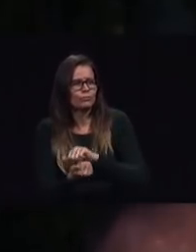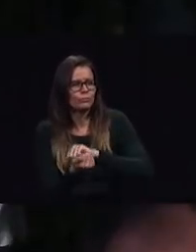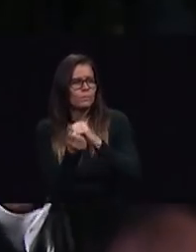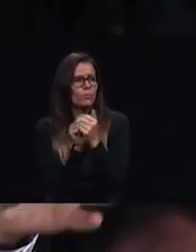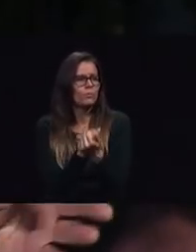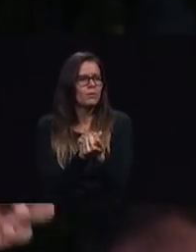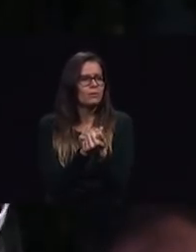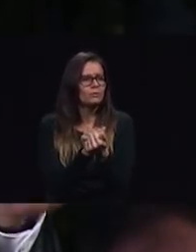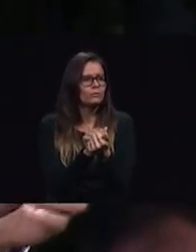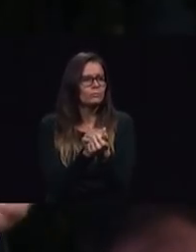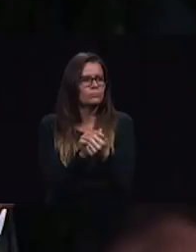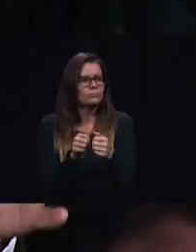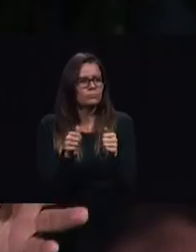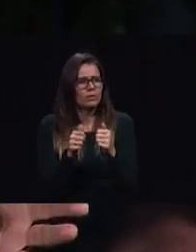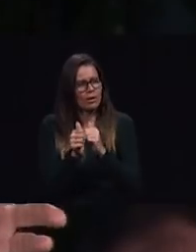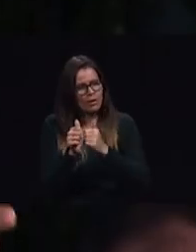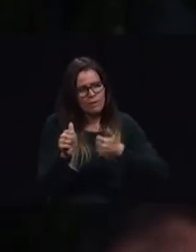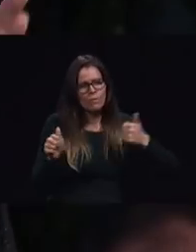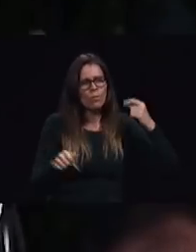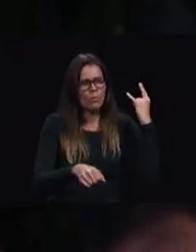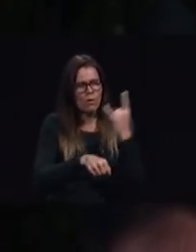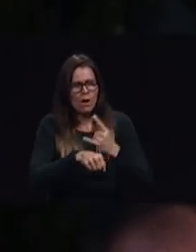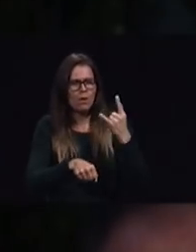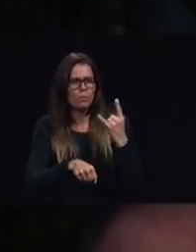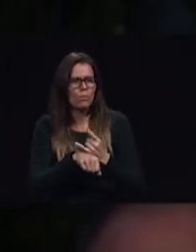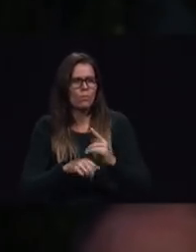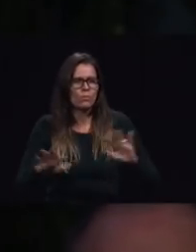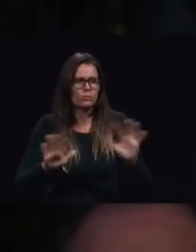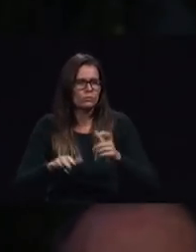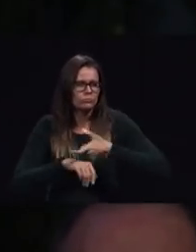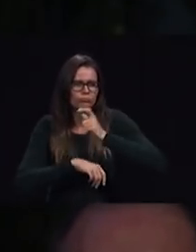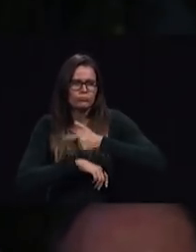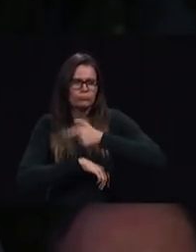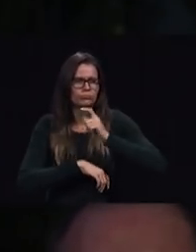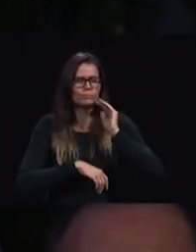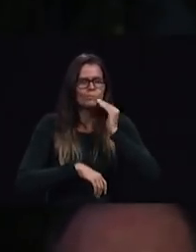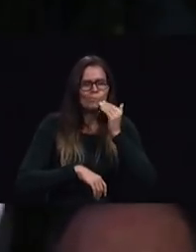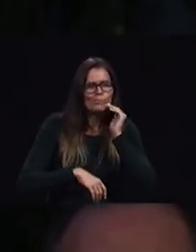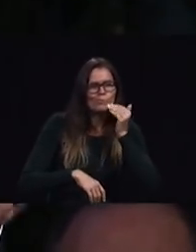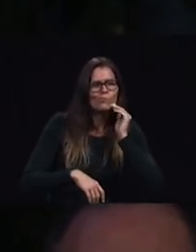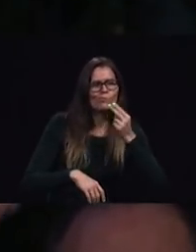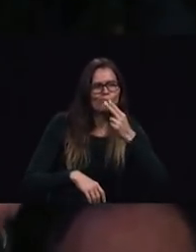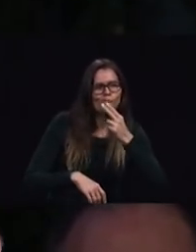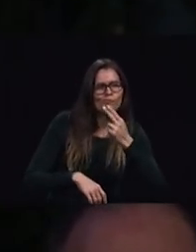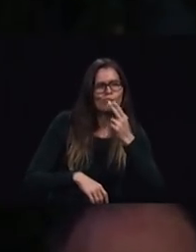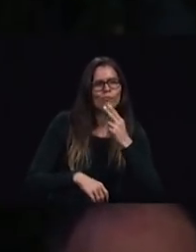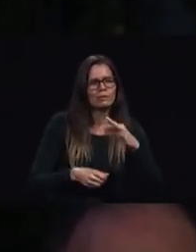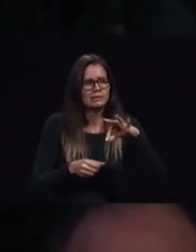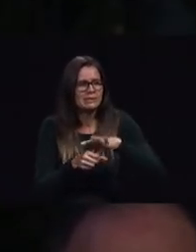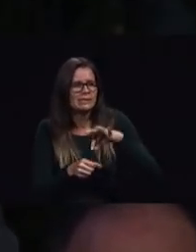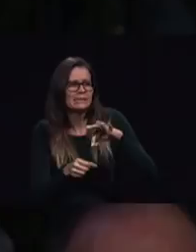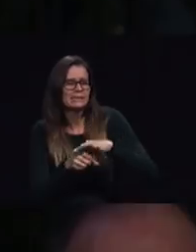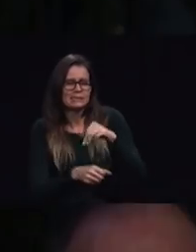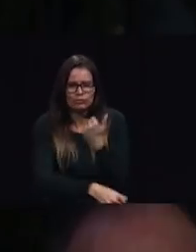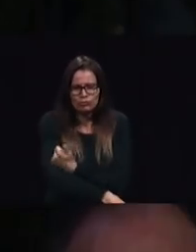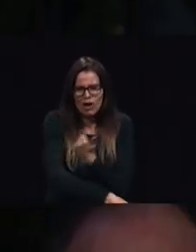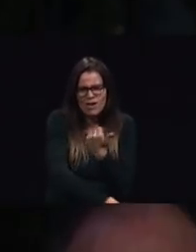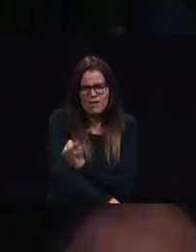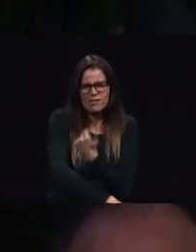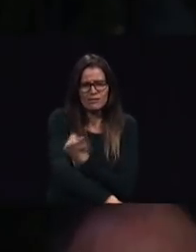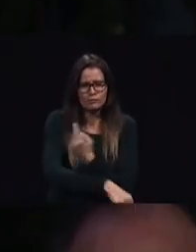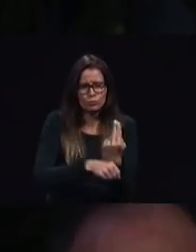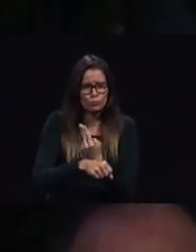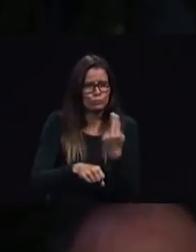alcohol coffee tea tobacco and improper drugs let us live fully the health message with a careful